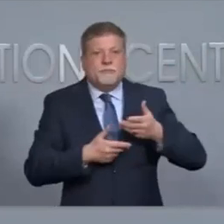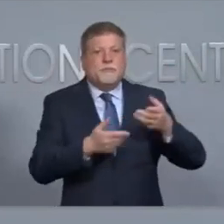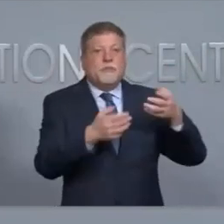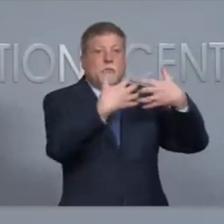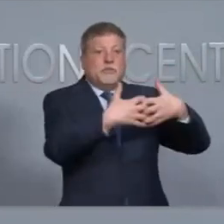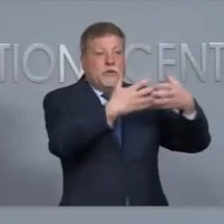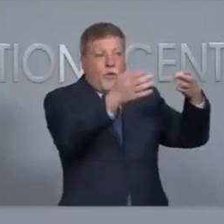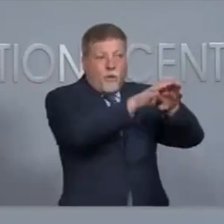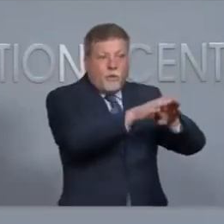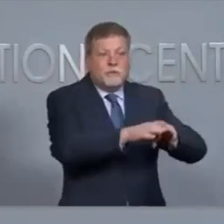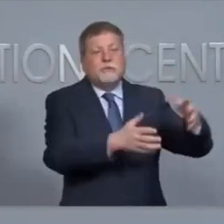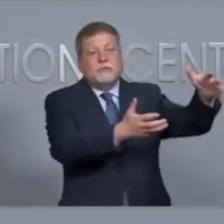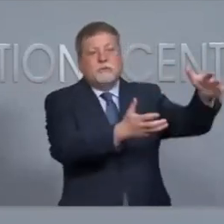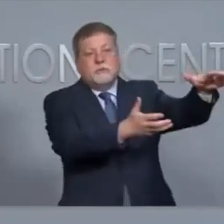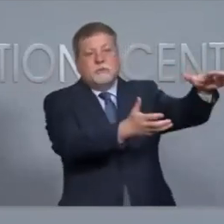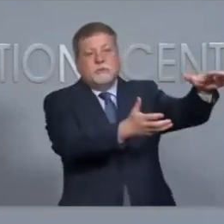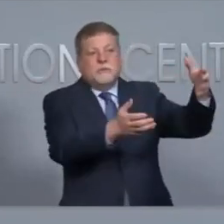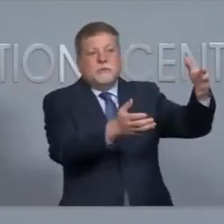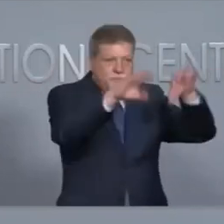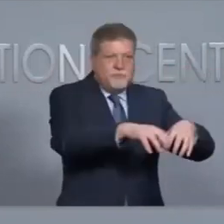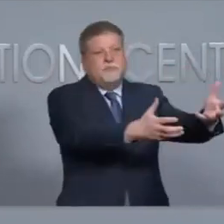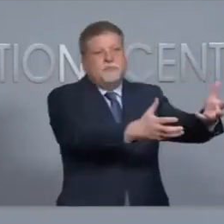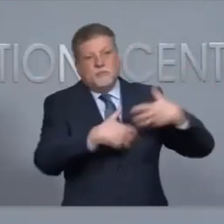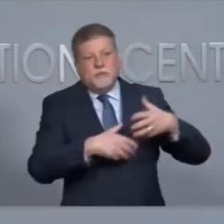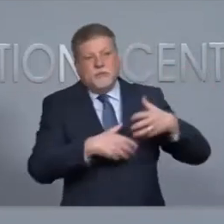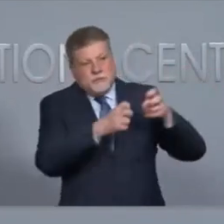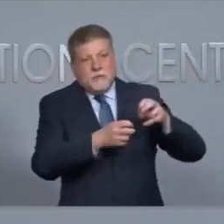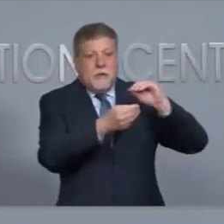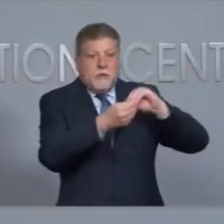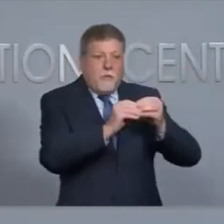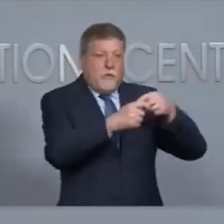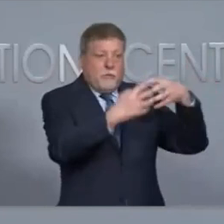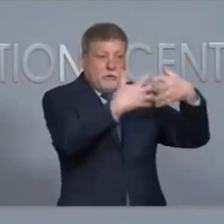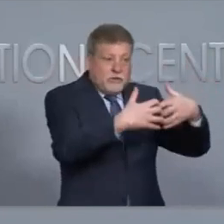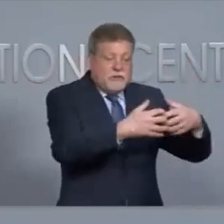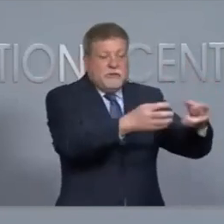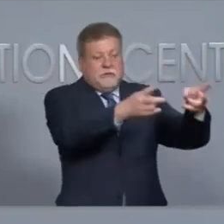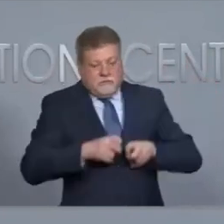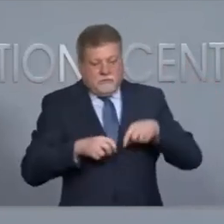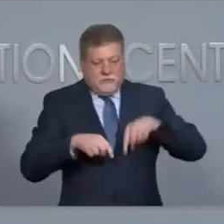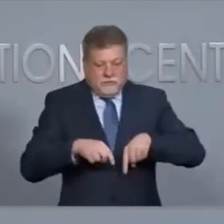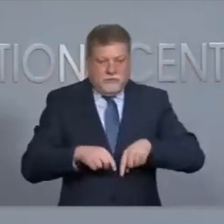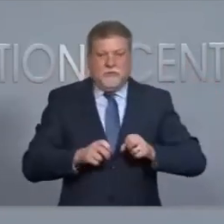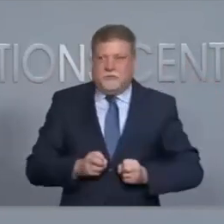time and those things to take place before we're ever even able to post election day results